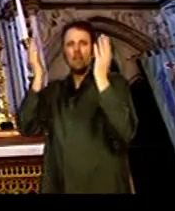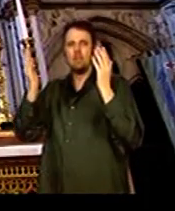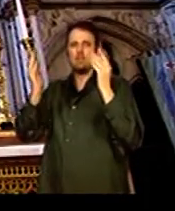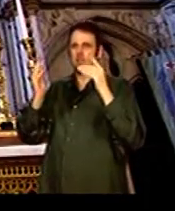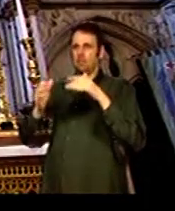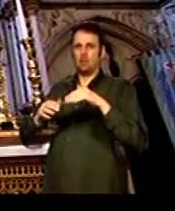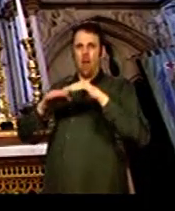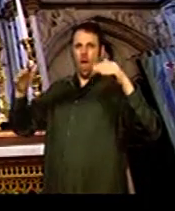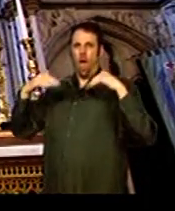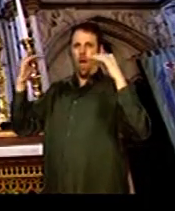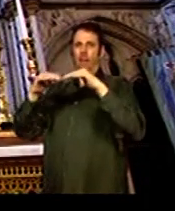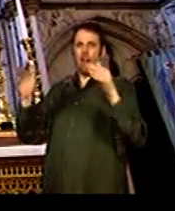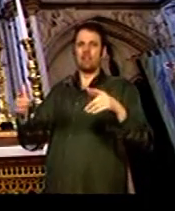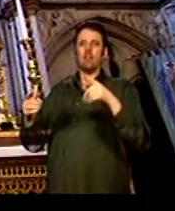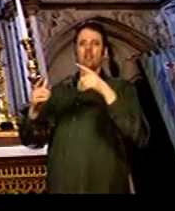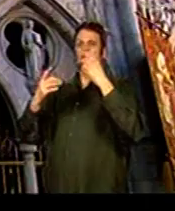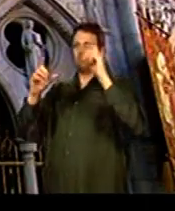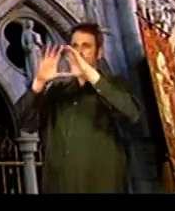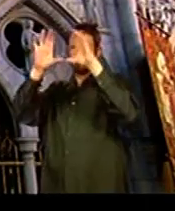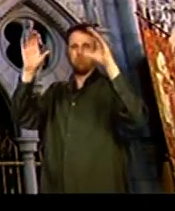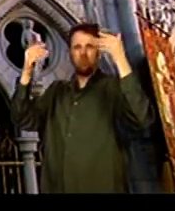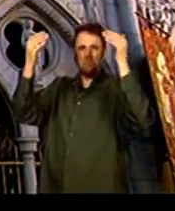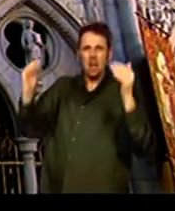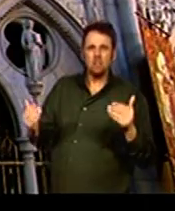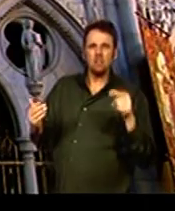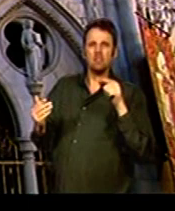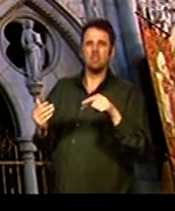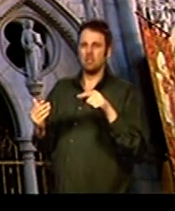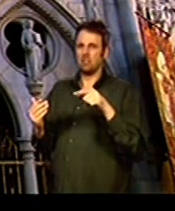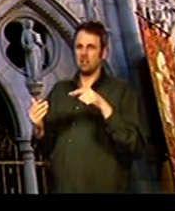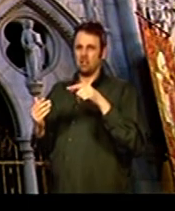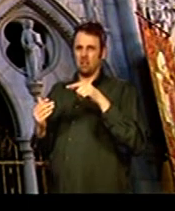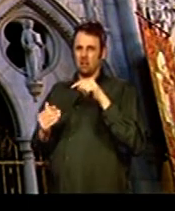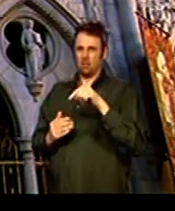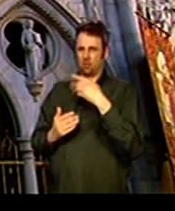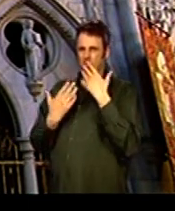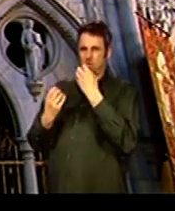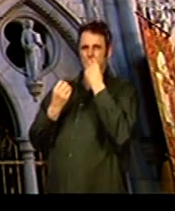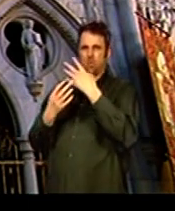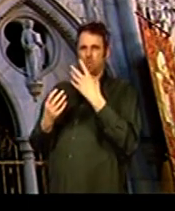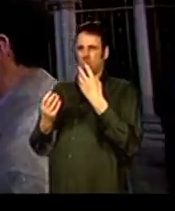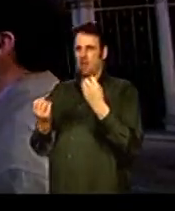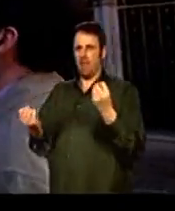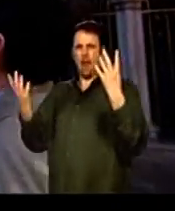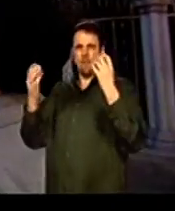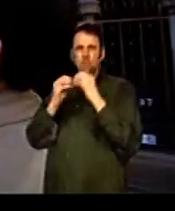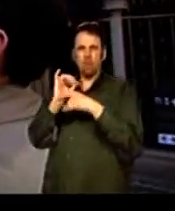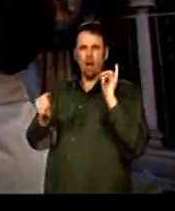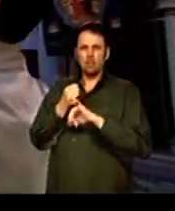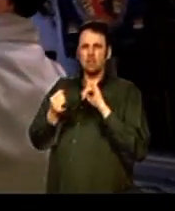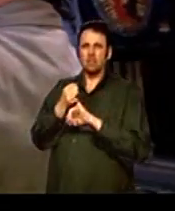heaven around the high altar. We've got beautiful embroidered banners suspended over the high altar, these